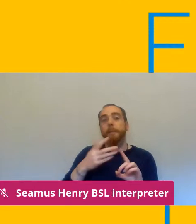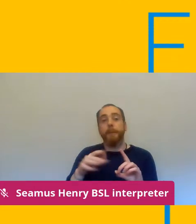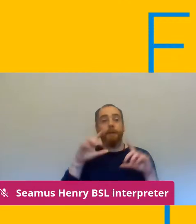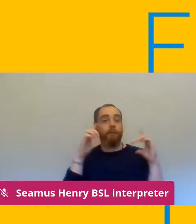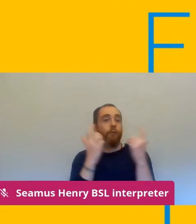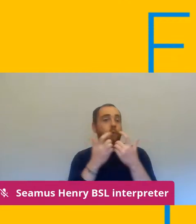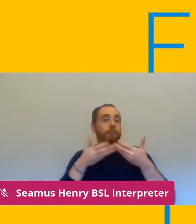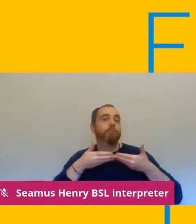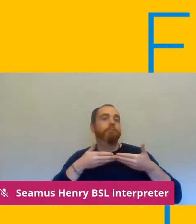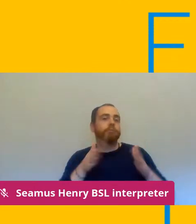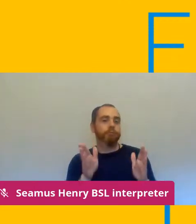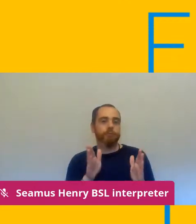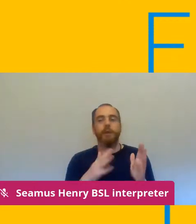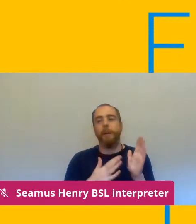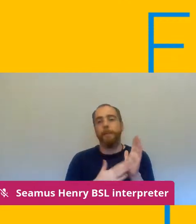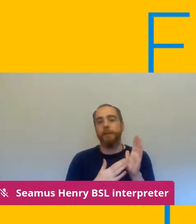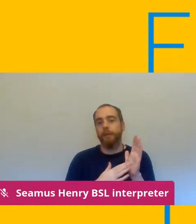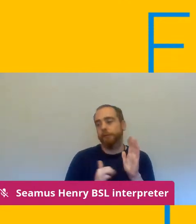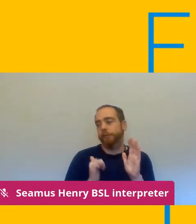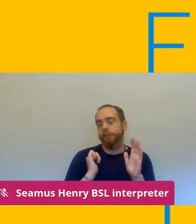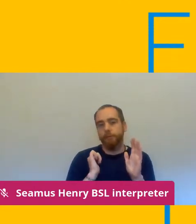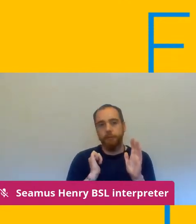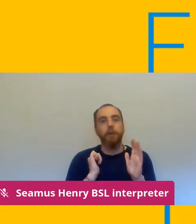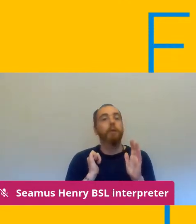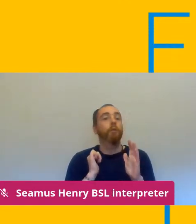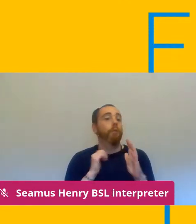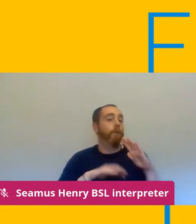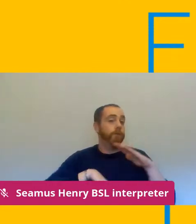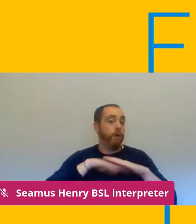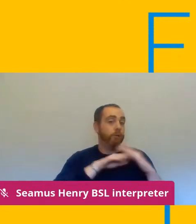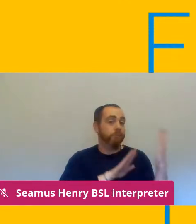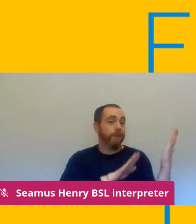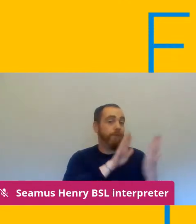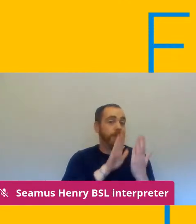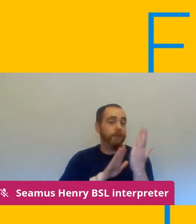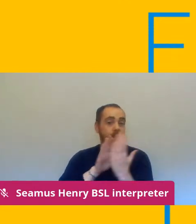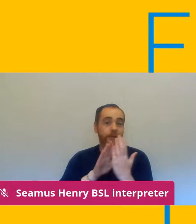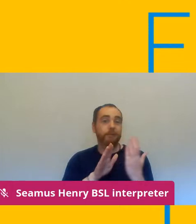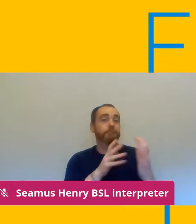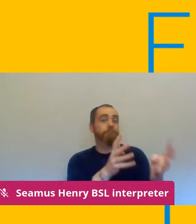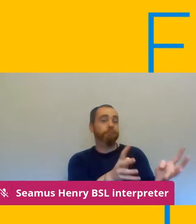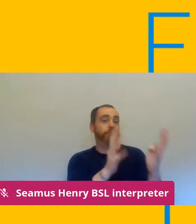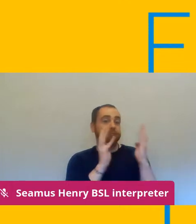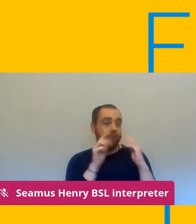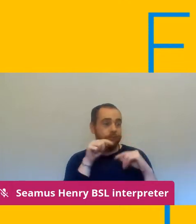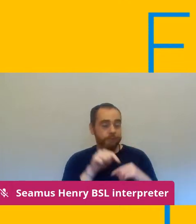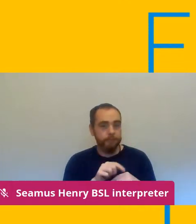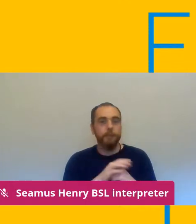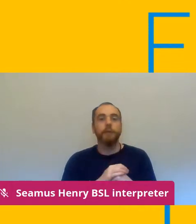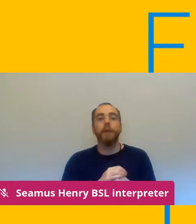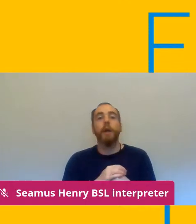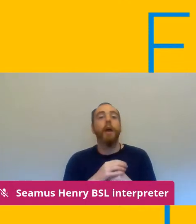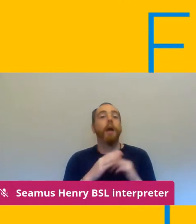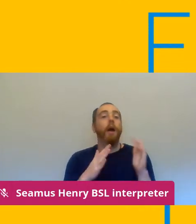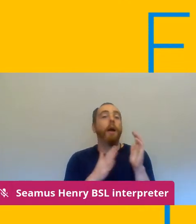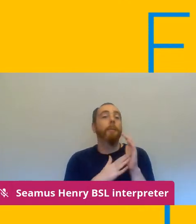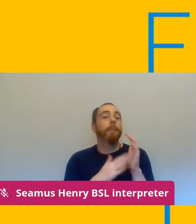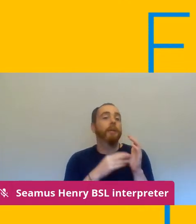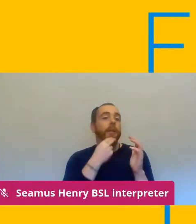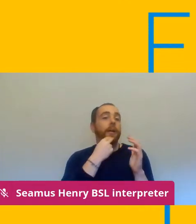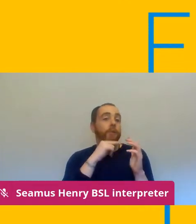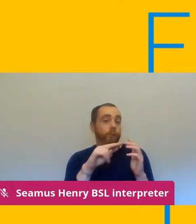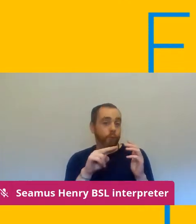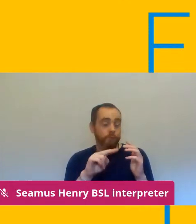was no distance learning at all um we had our first case confirmed monday afternoon which was a member of staff